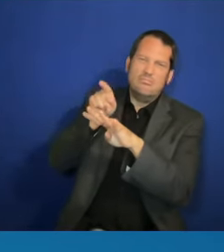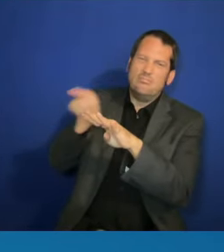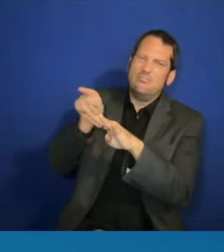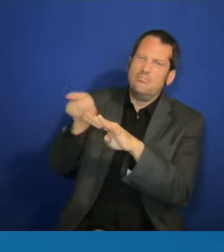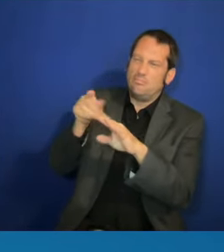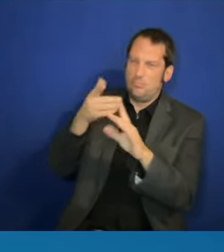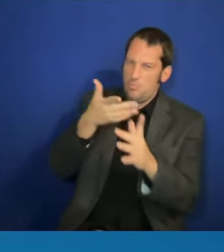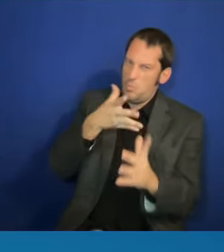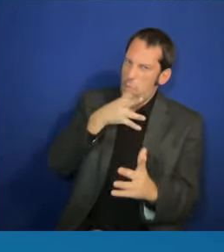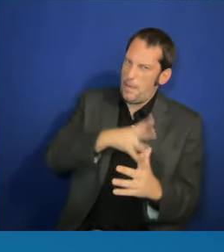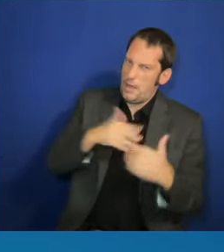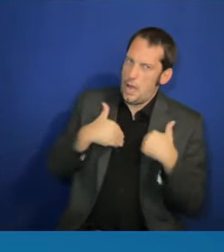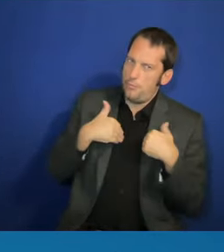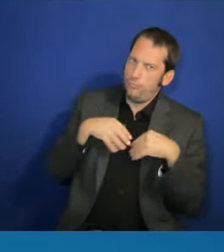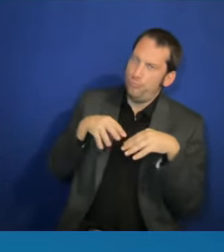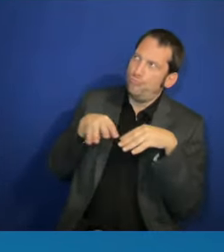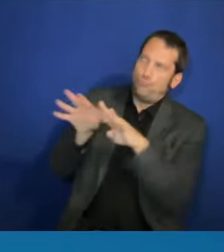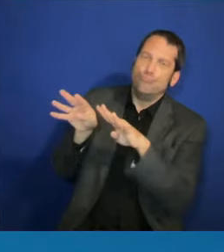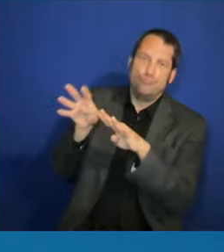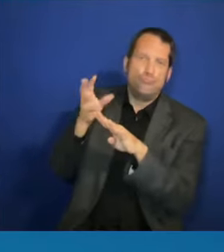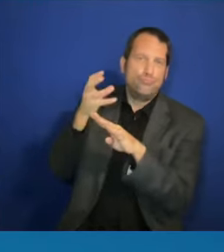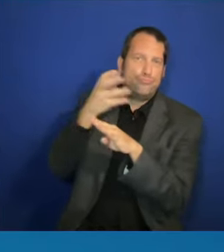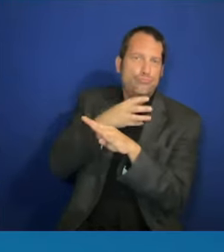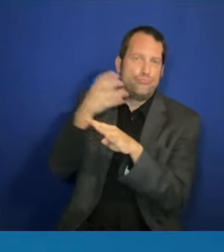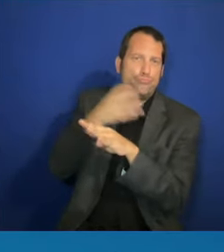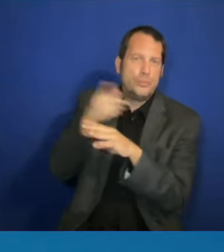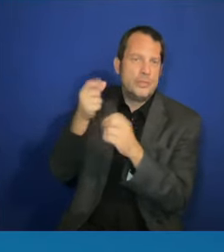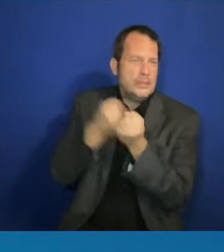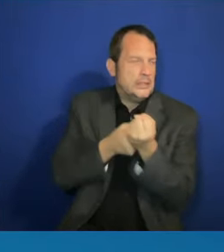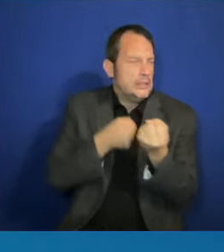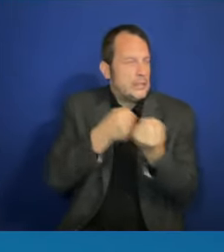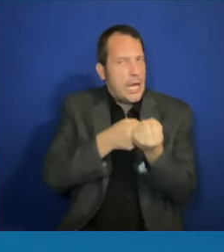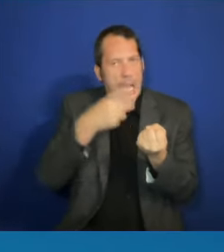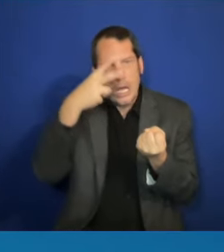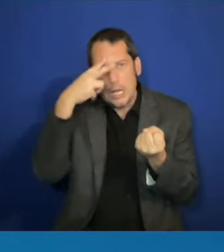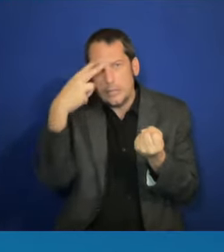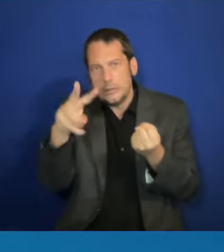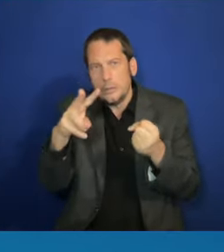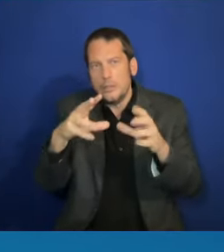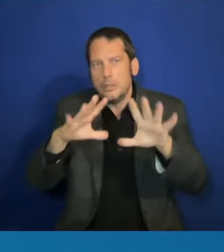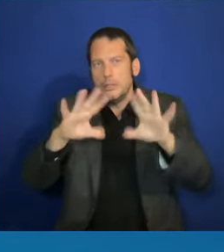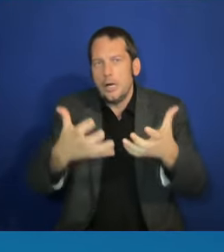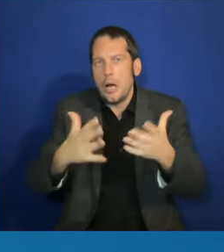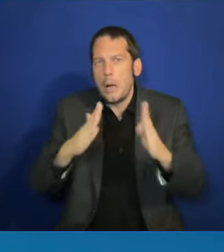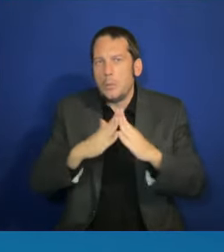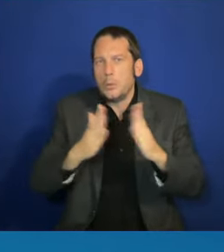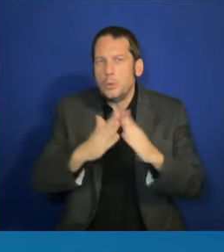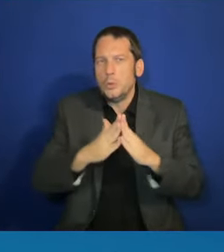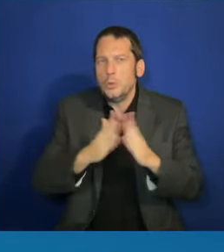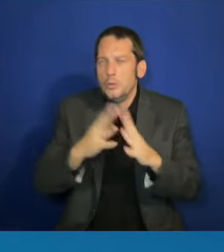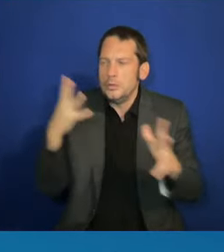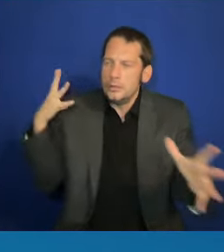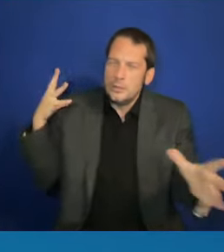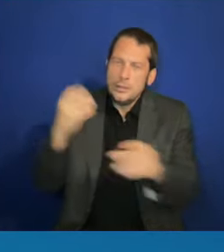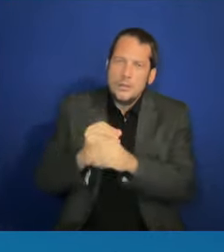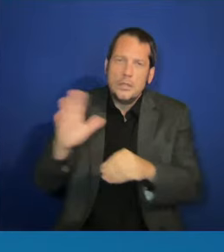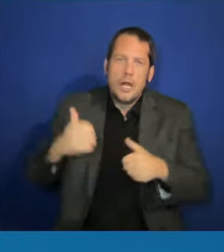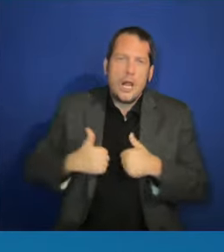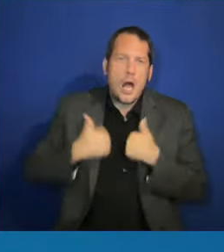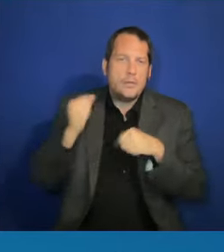community throughout her lifetime in public service, and continues to do so today.